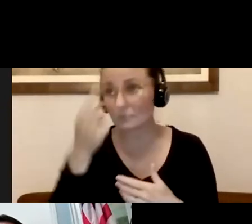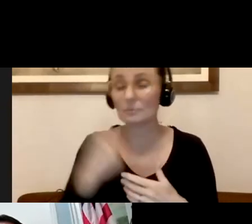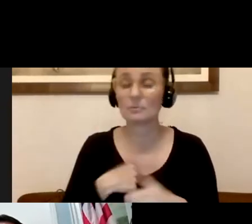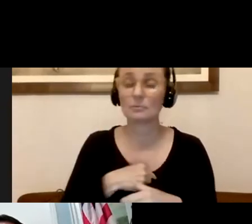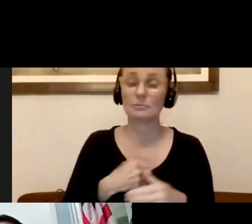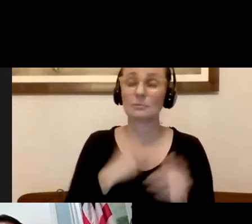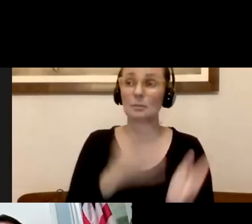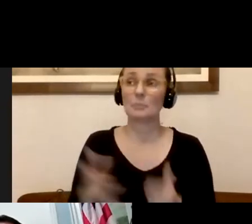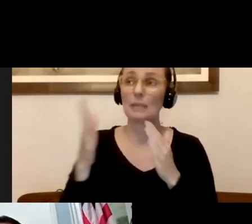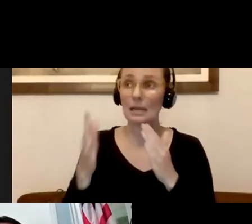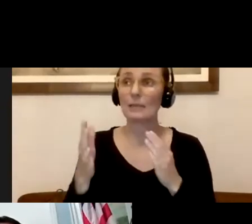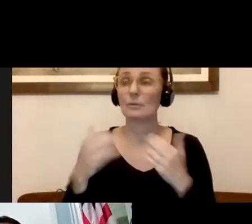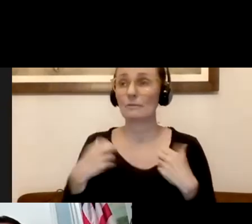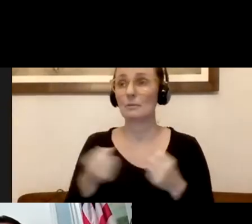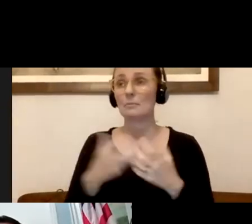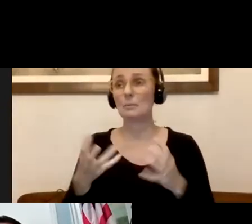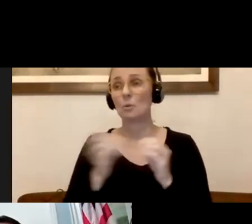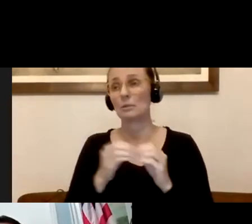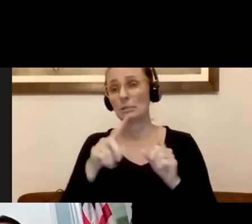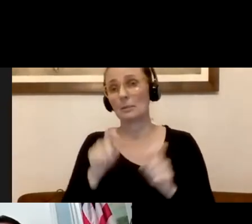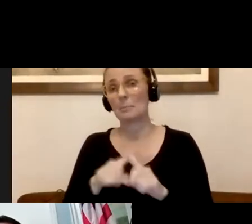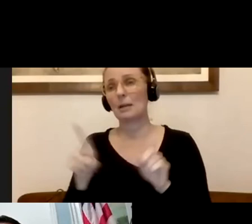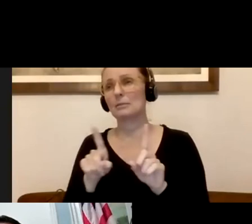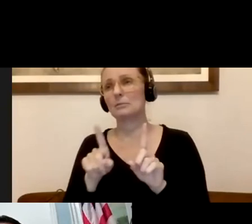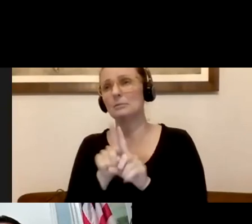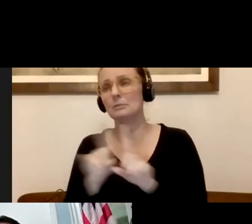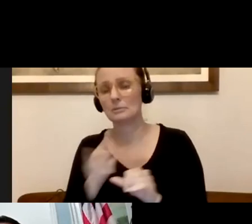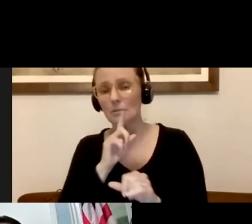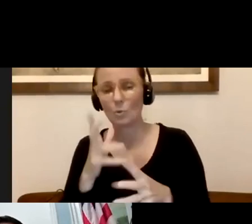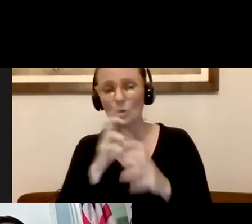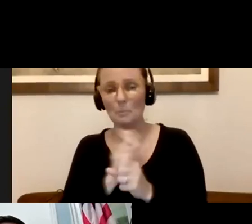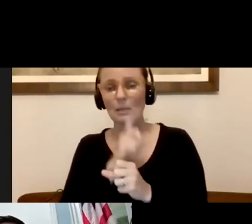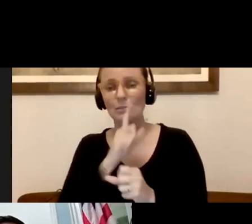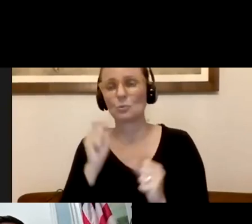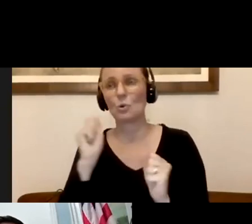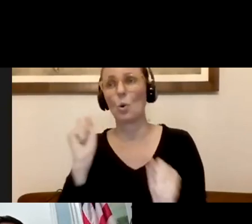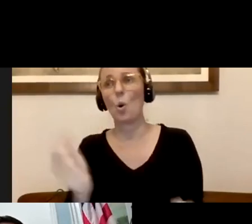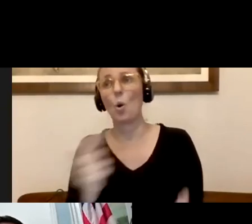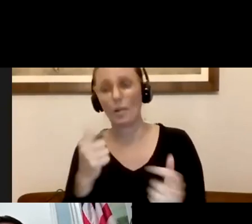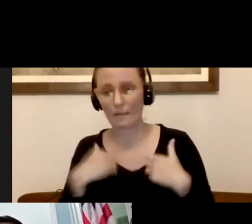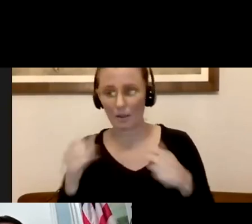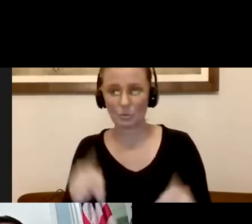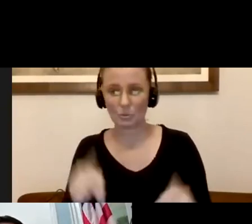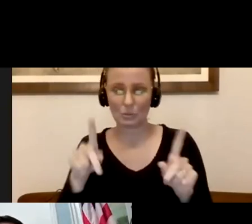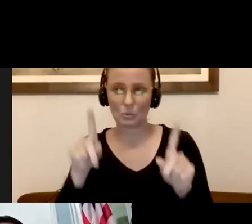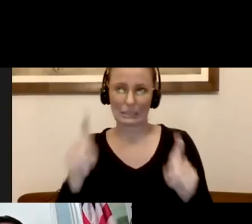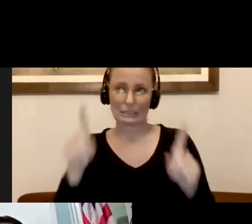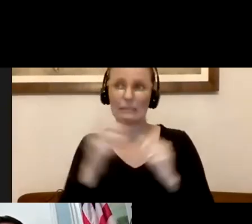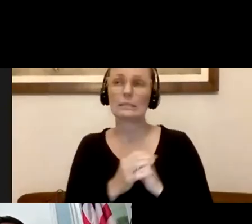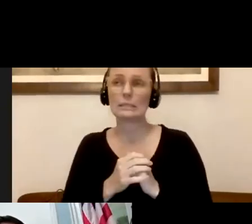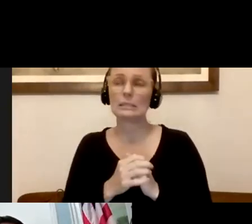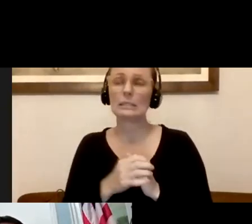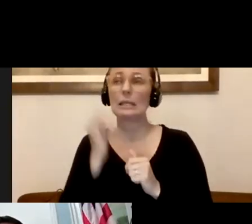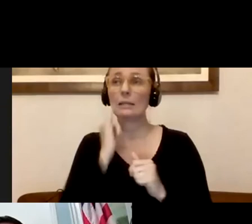worried about running out of tests, but we also want to make sure that it's the opportunity for everybody to get tested. So if you get tested